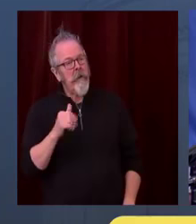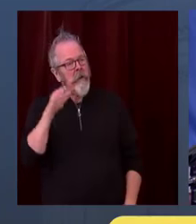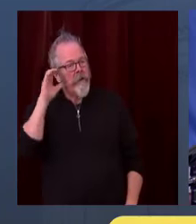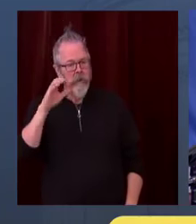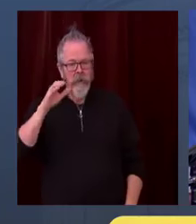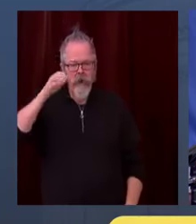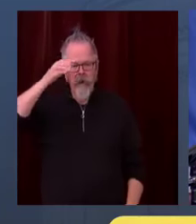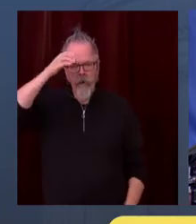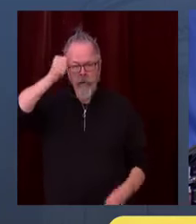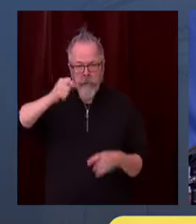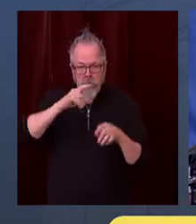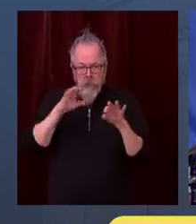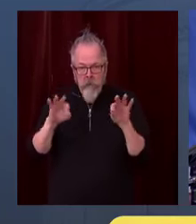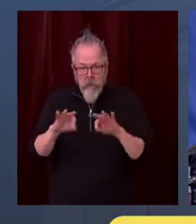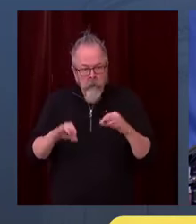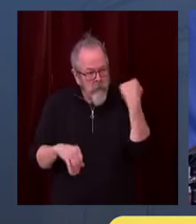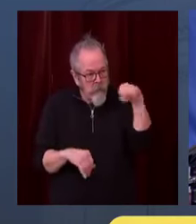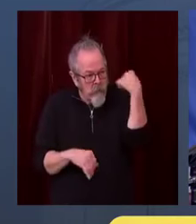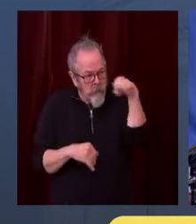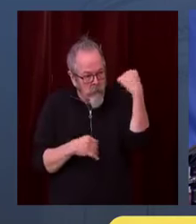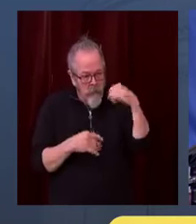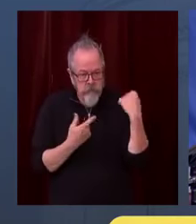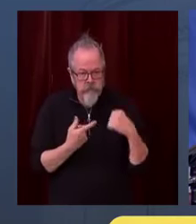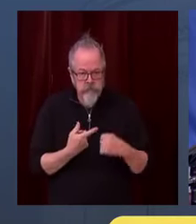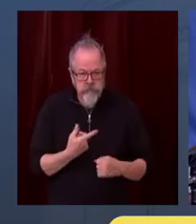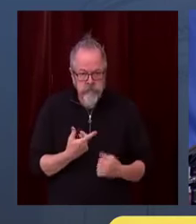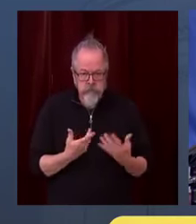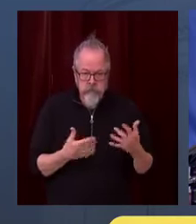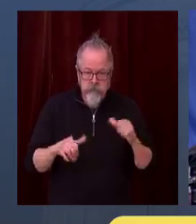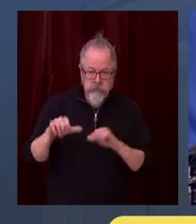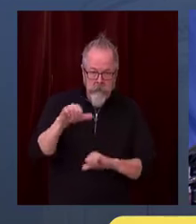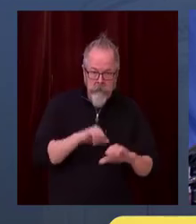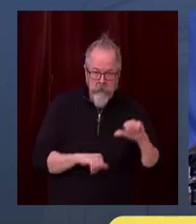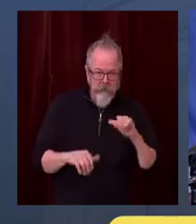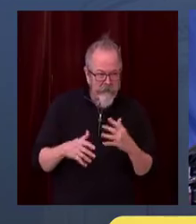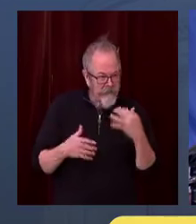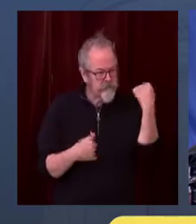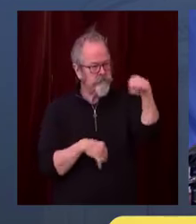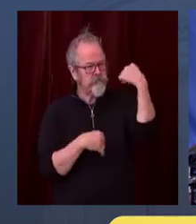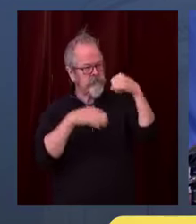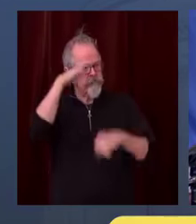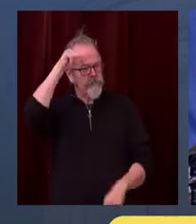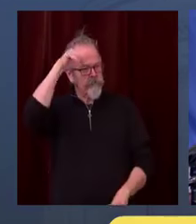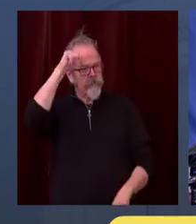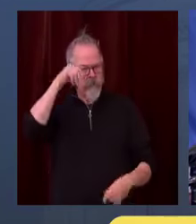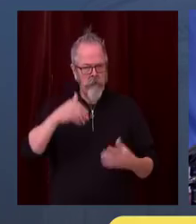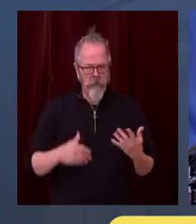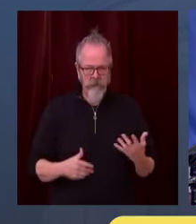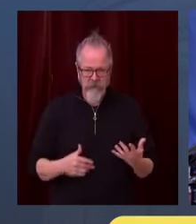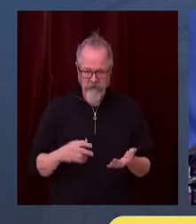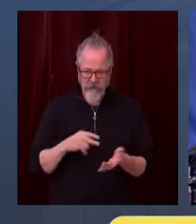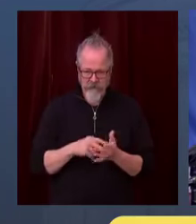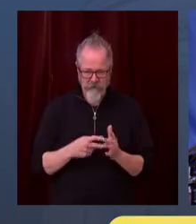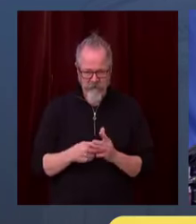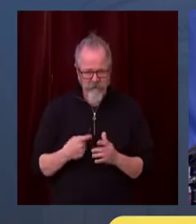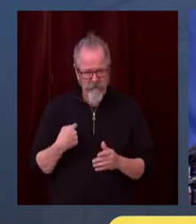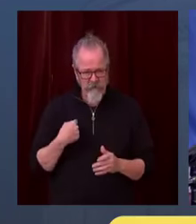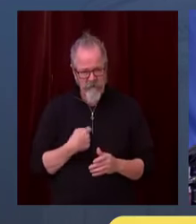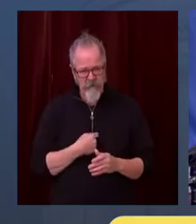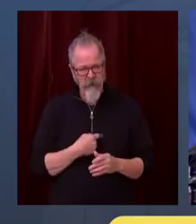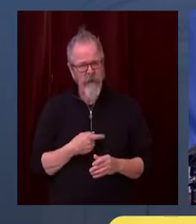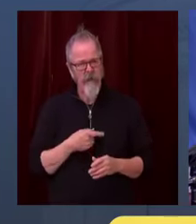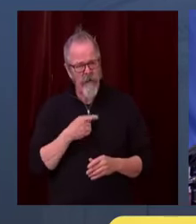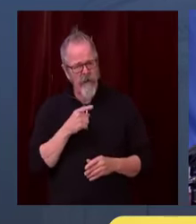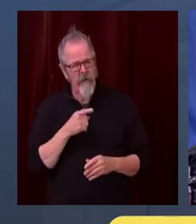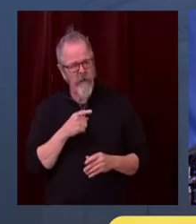commitment to being healthy and responsible. It should increase it, frankly. So even though we know this is not going to